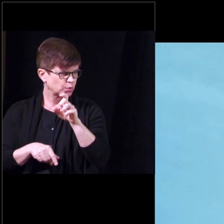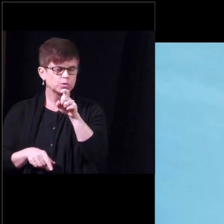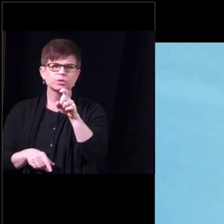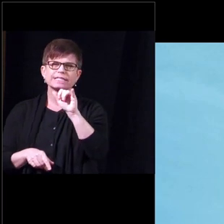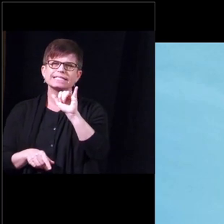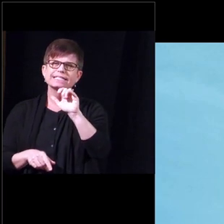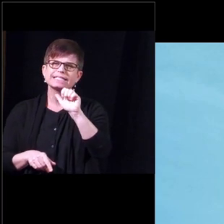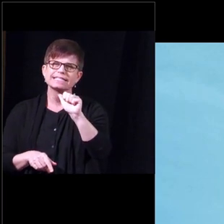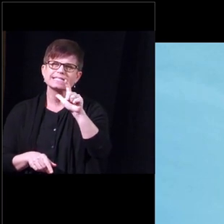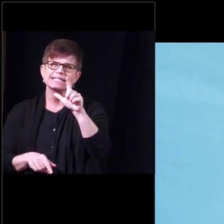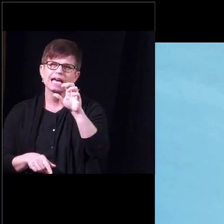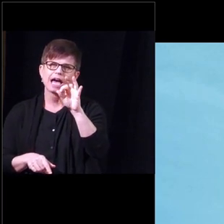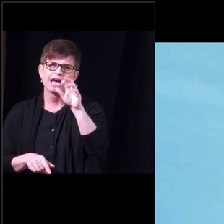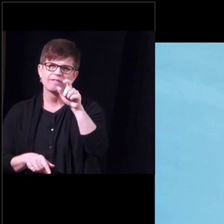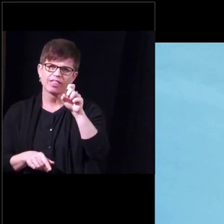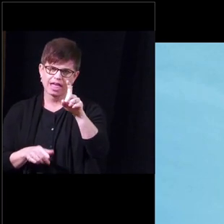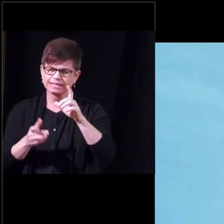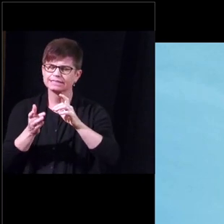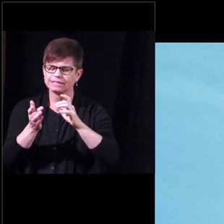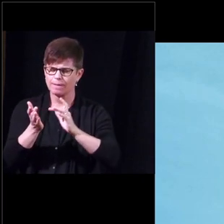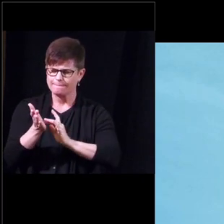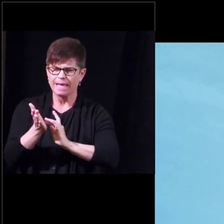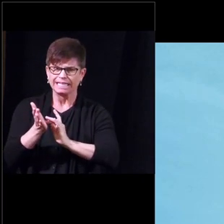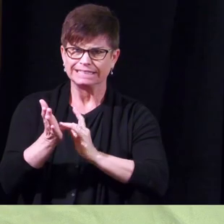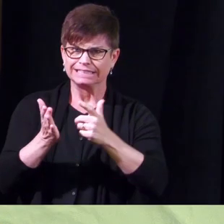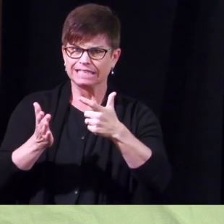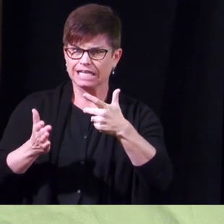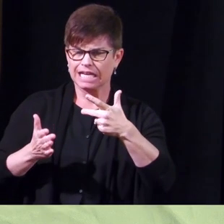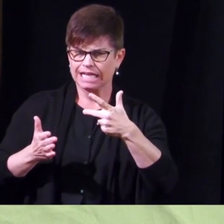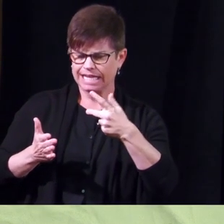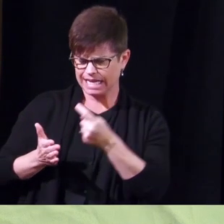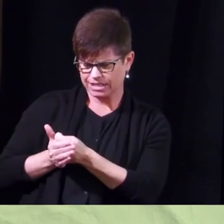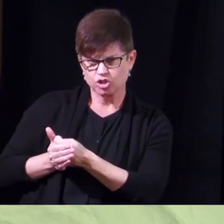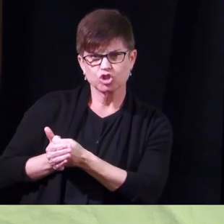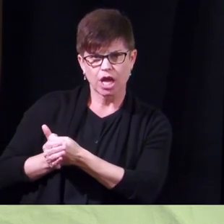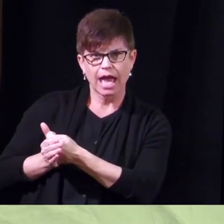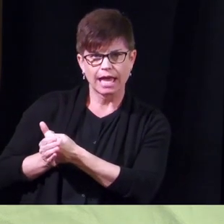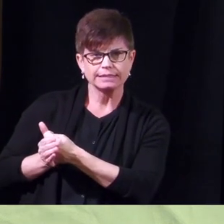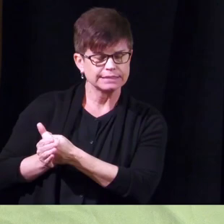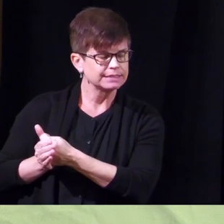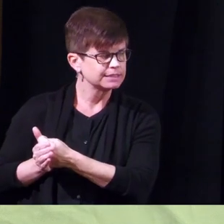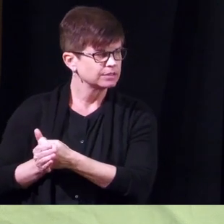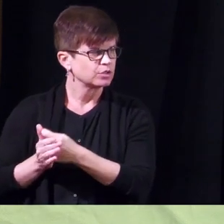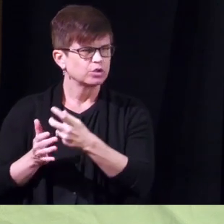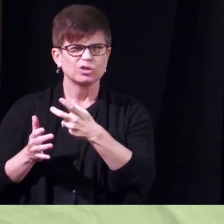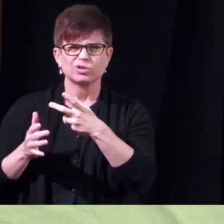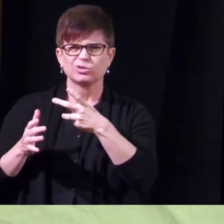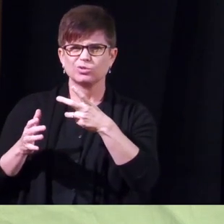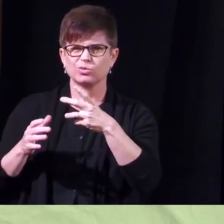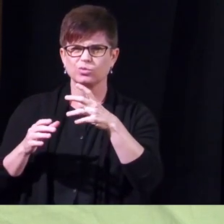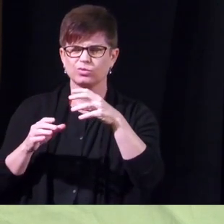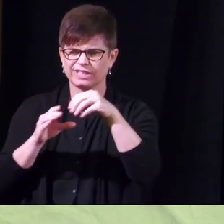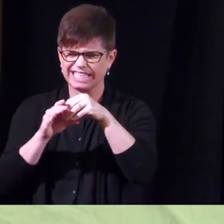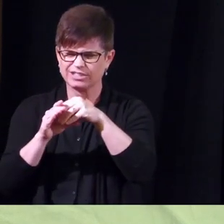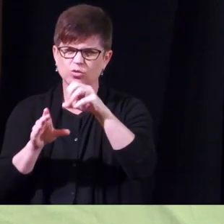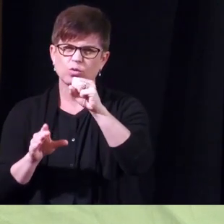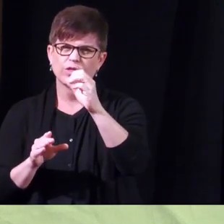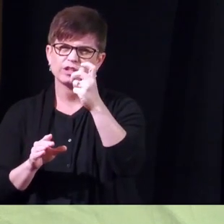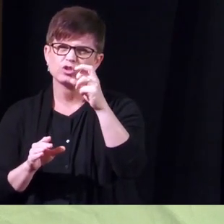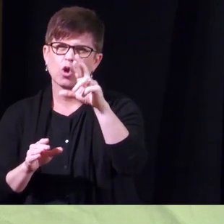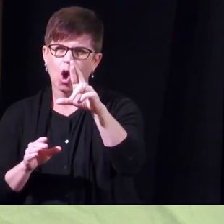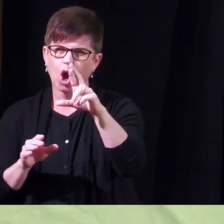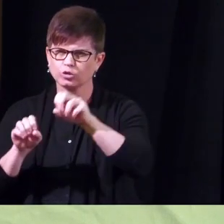collagenase enzyme that gets injected into the scar to to uh break that up but um